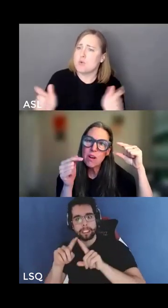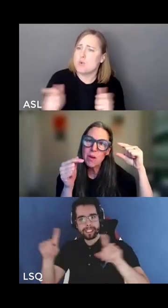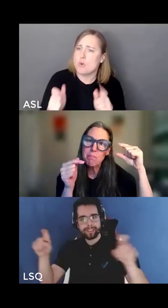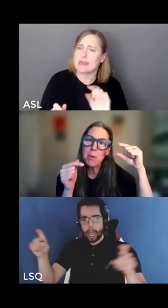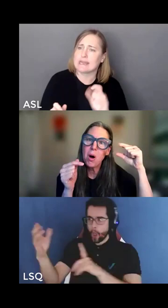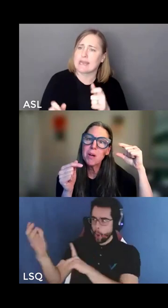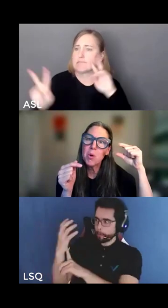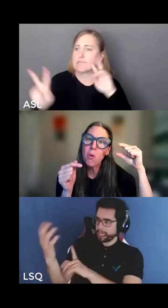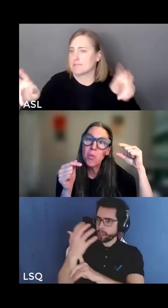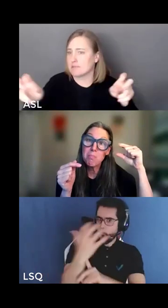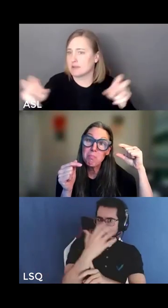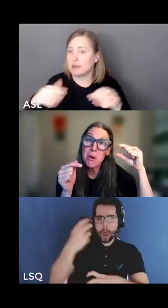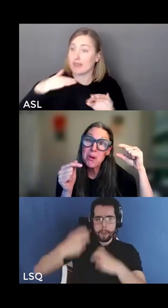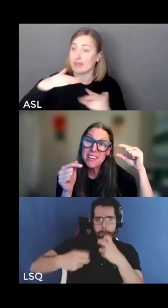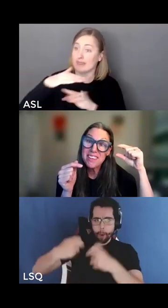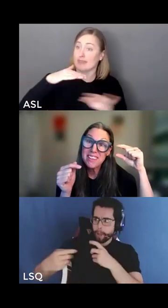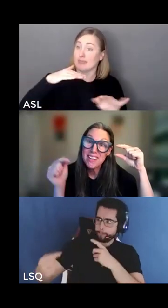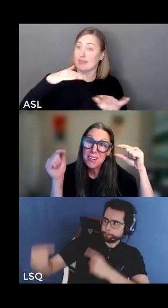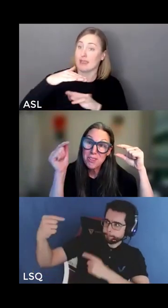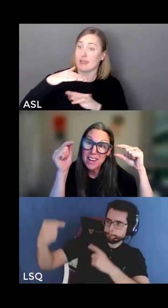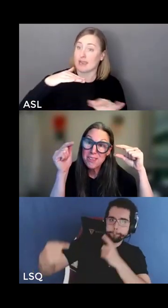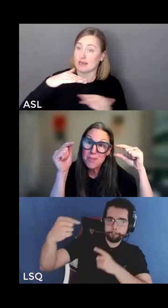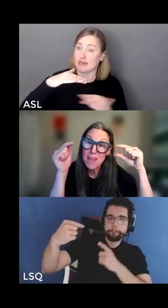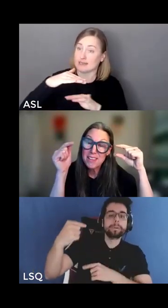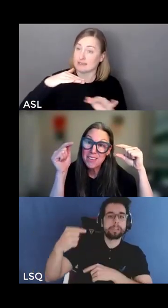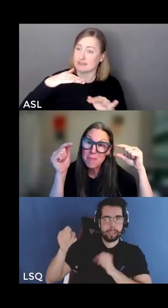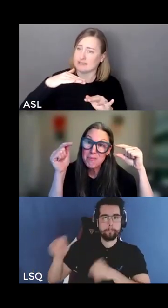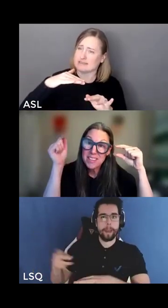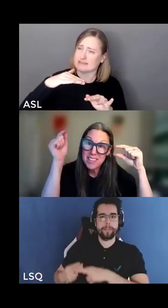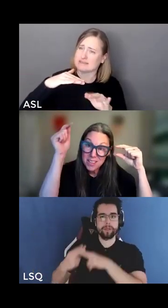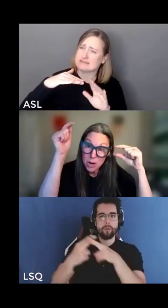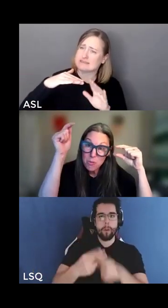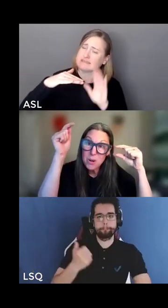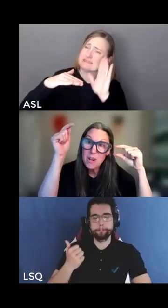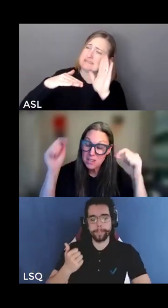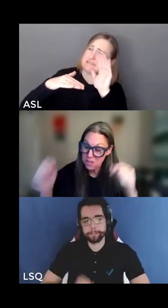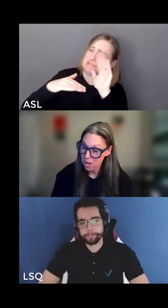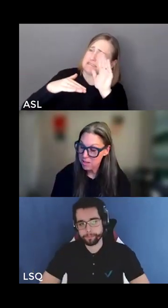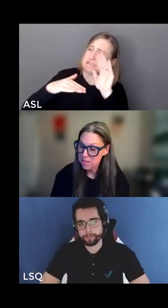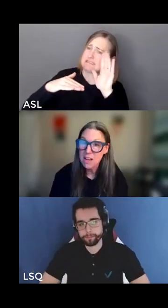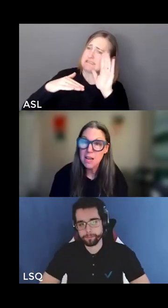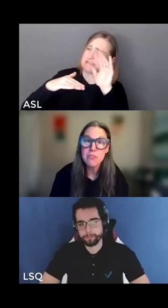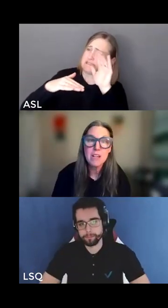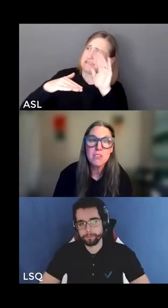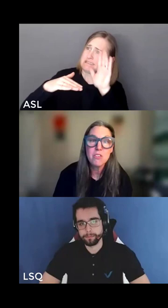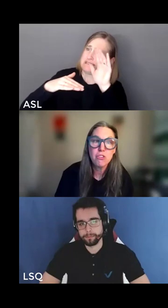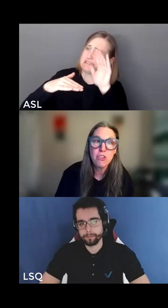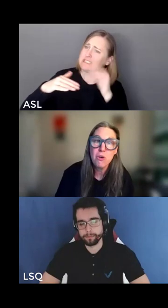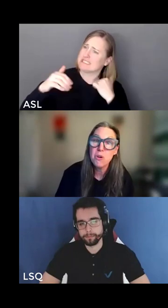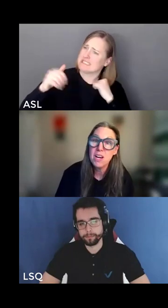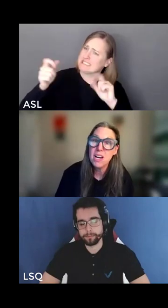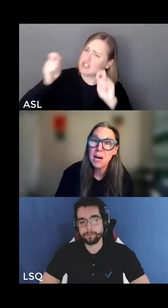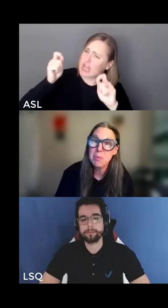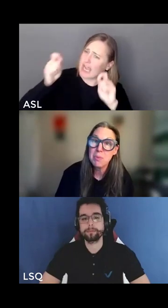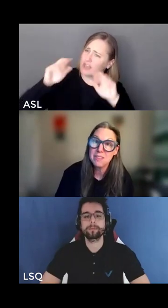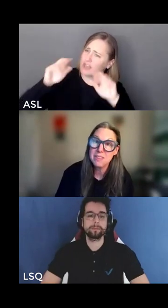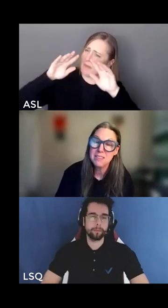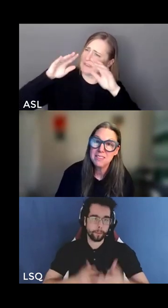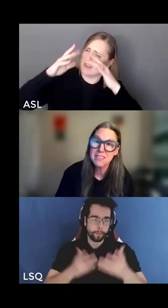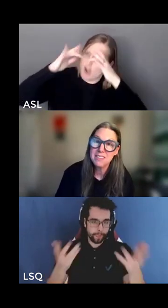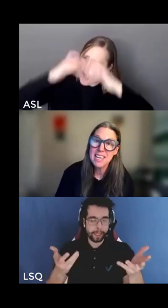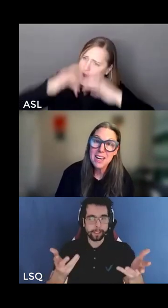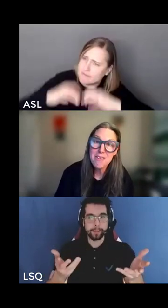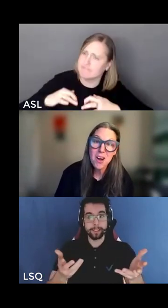it's folks on the bottom or the burden of trying to dismantle them when we're on the top it's time for us to show up